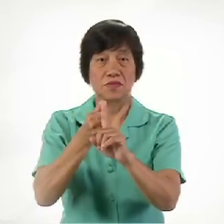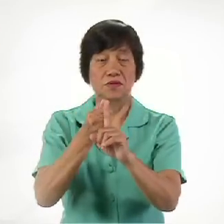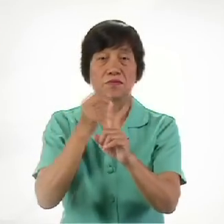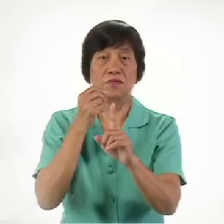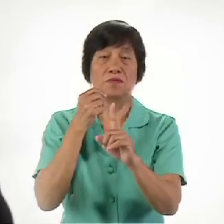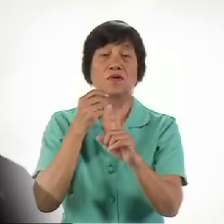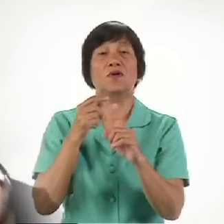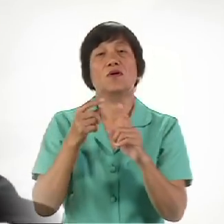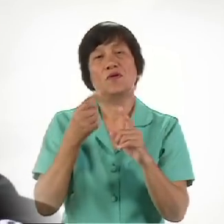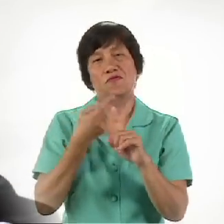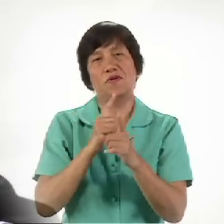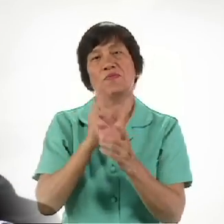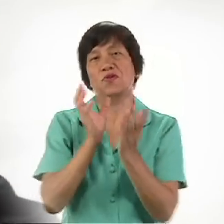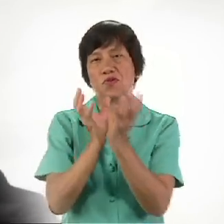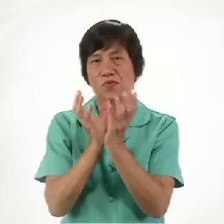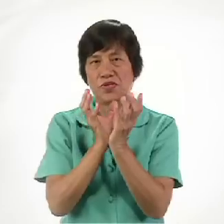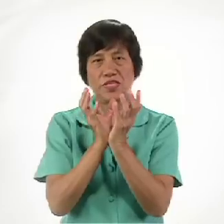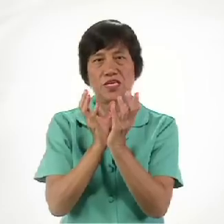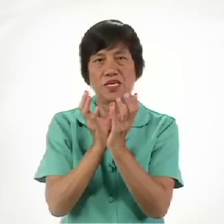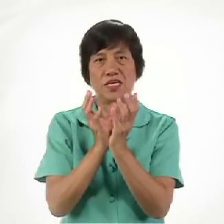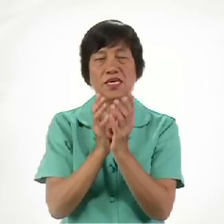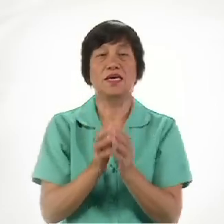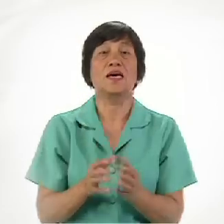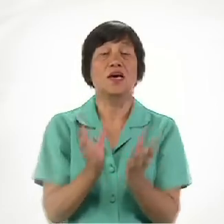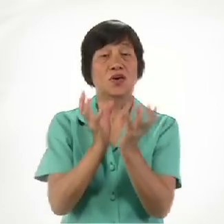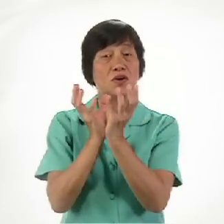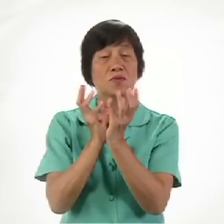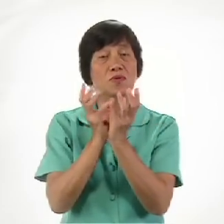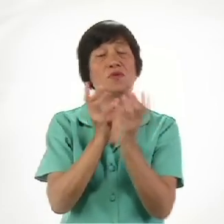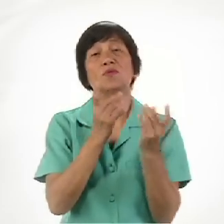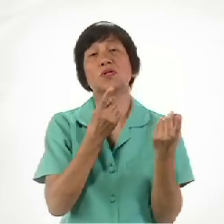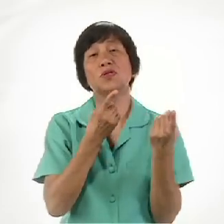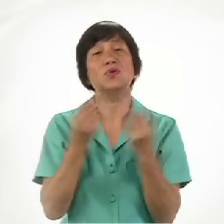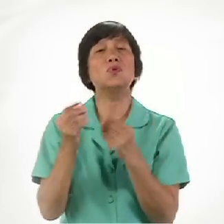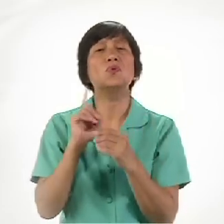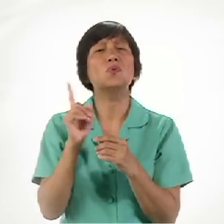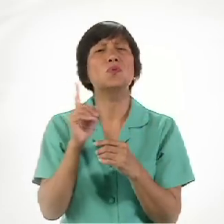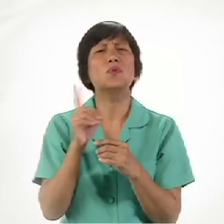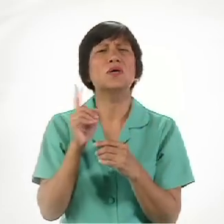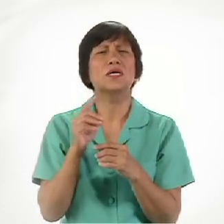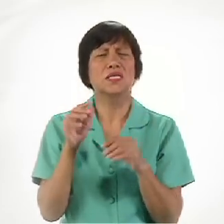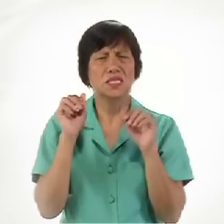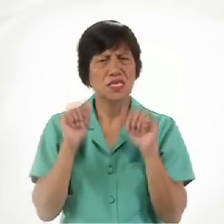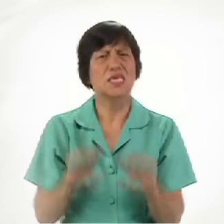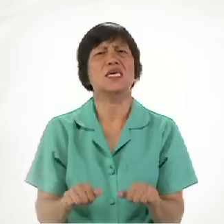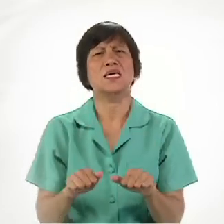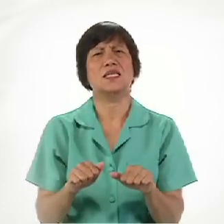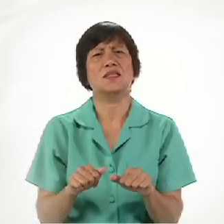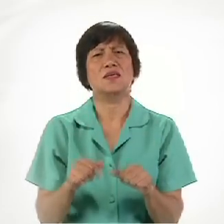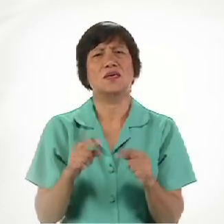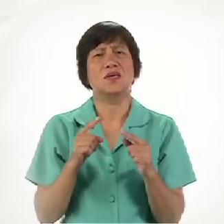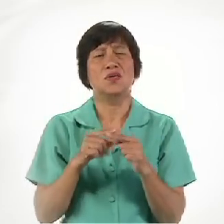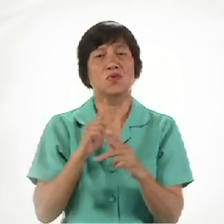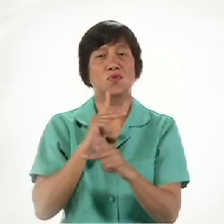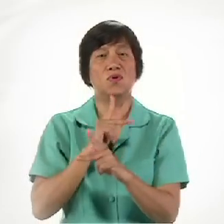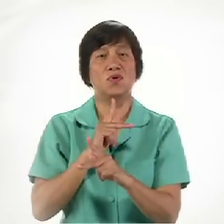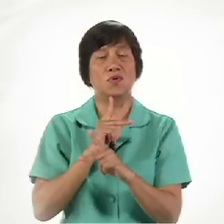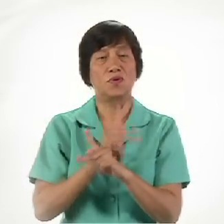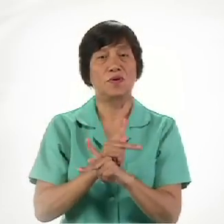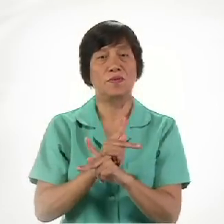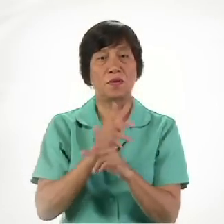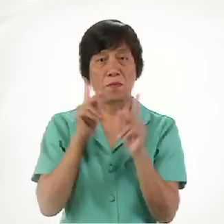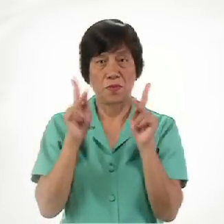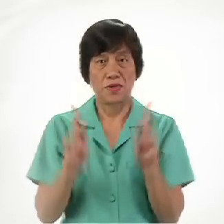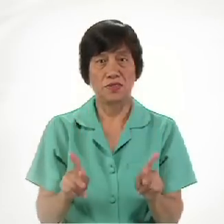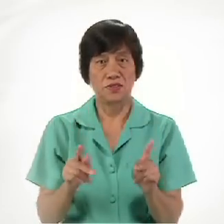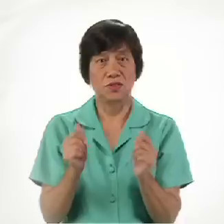Herself From the community The community Will do What it Could To keep The person